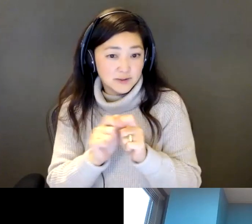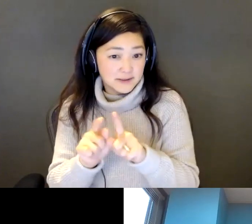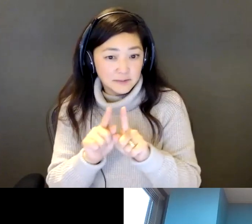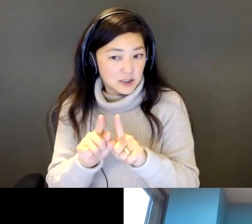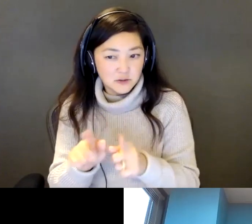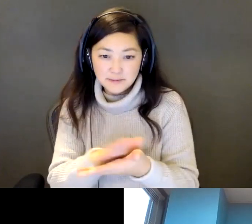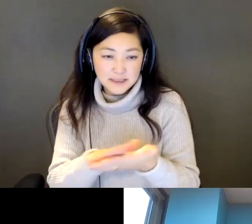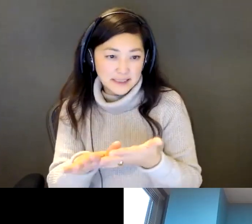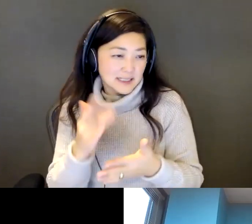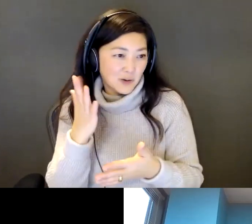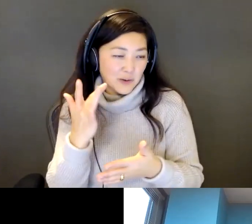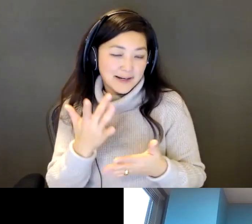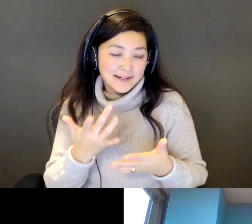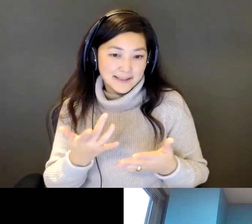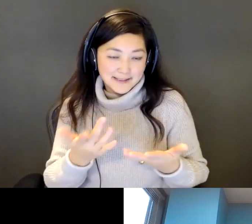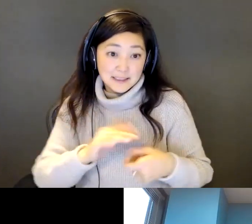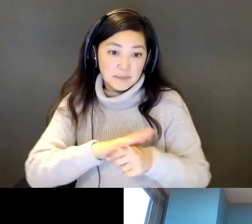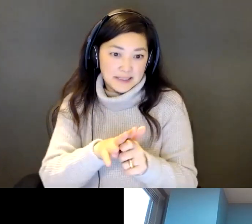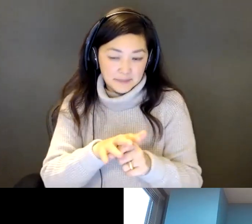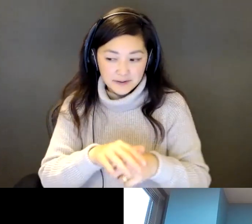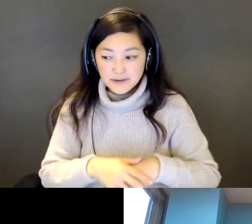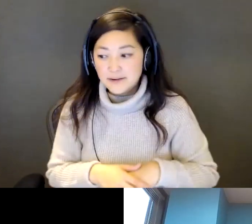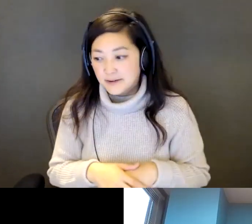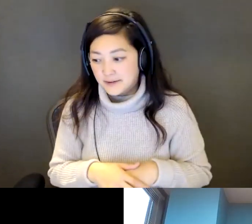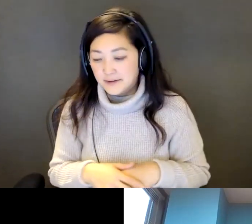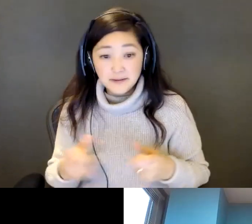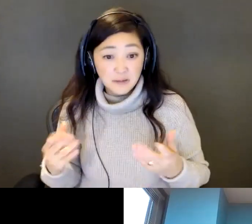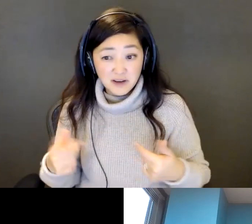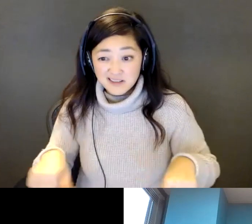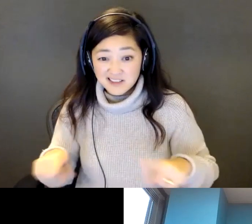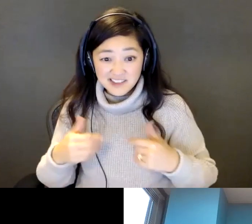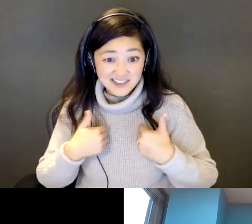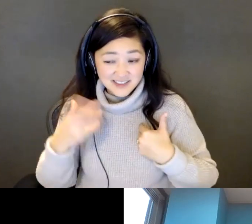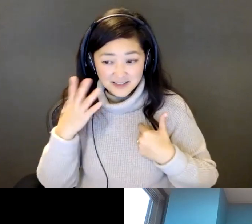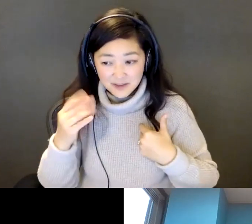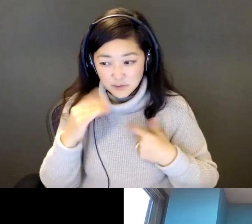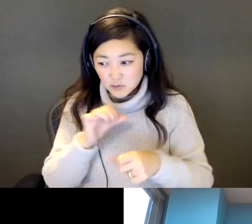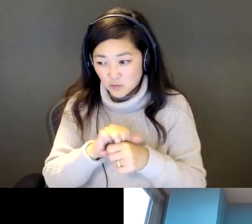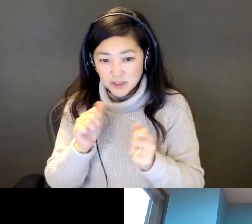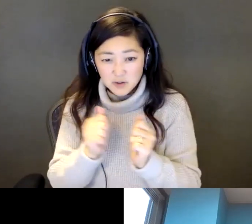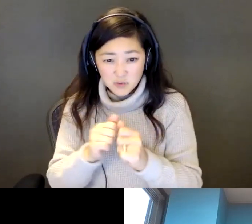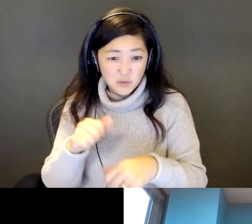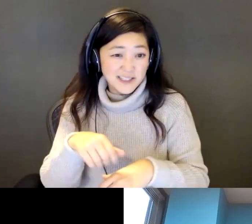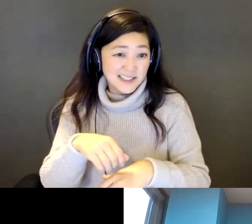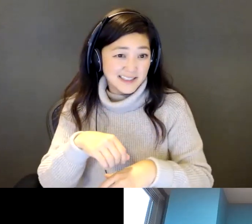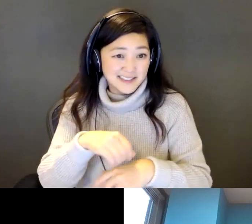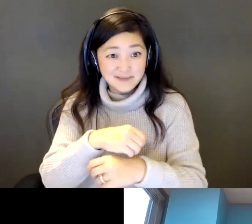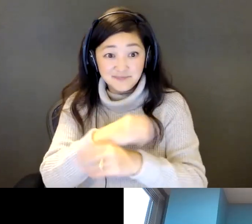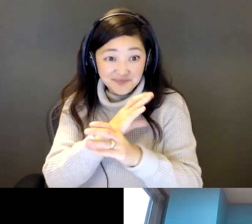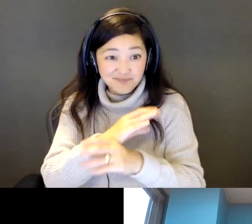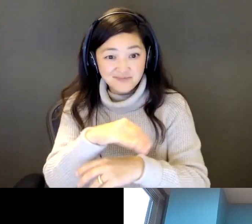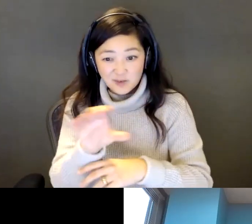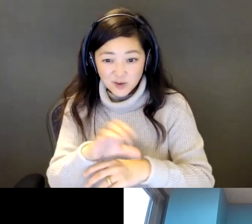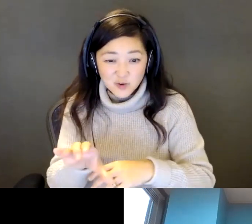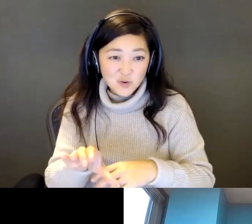where we were in the pandemic. I think the fact that so many of us have had the experience of working in virtual environments over the past years, I think really